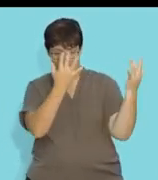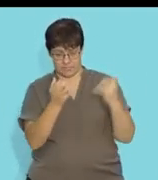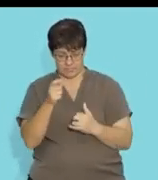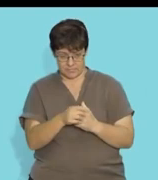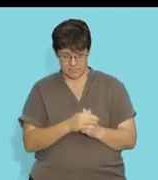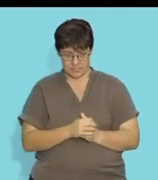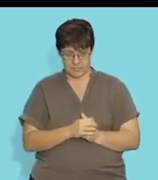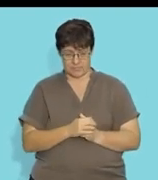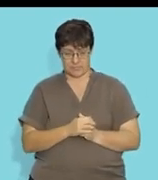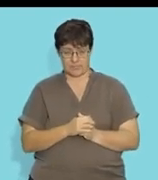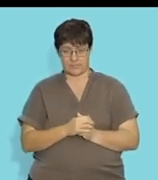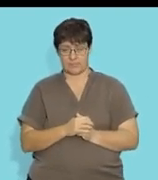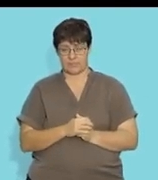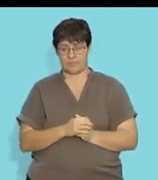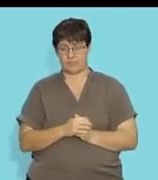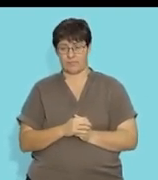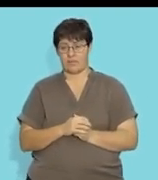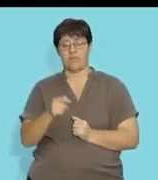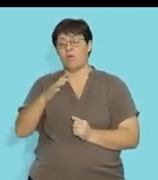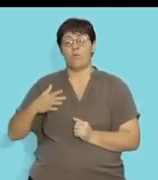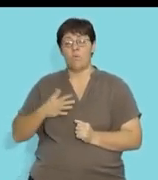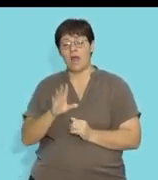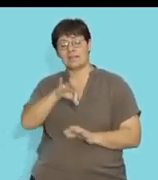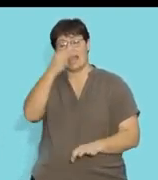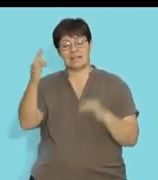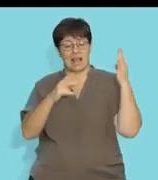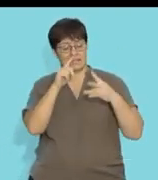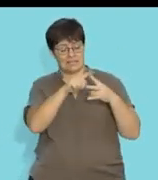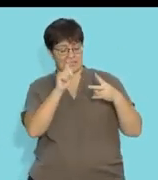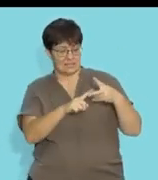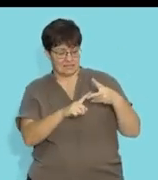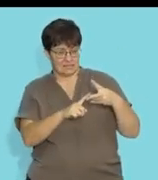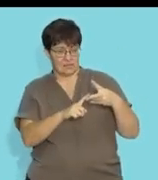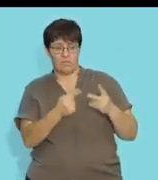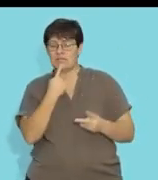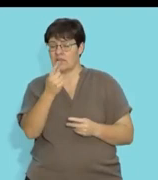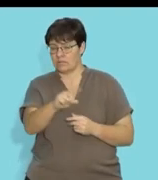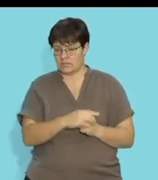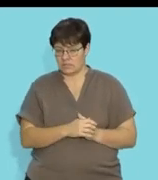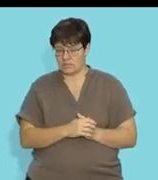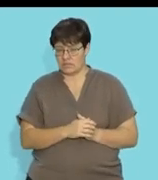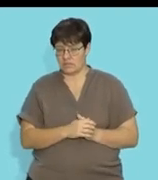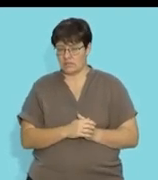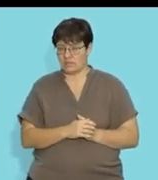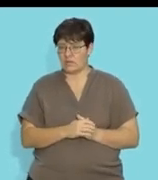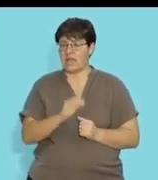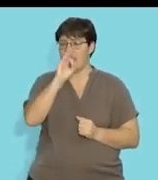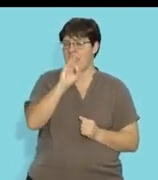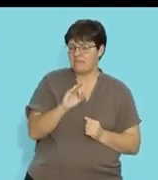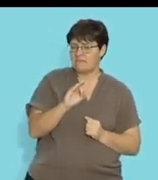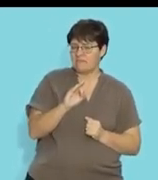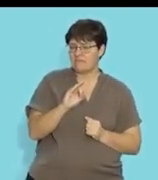please just note that. Now, when they want you to analyze the two graphs, they will say,